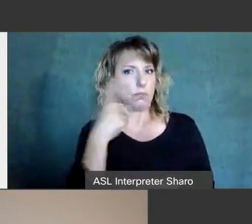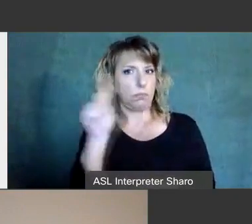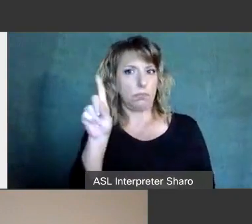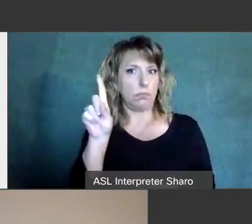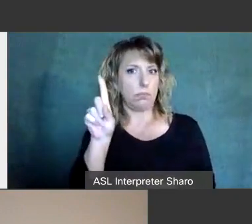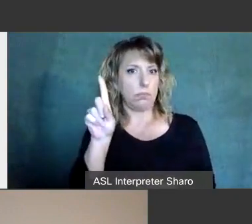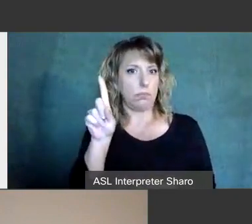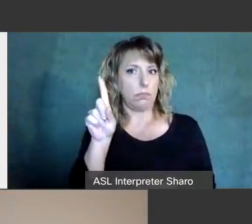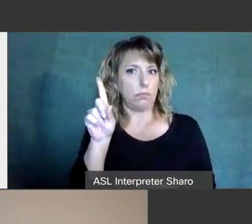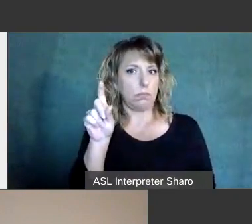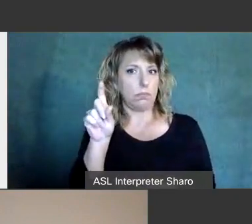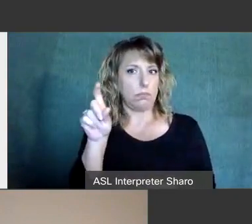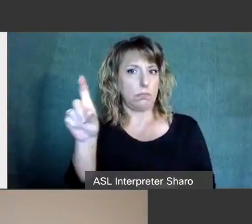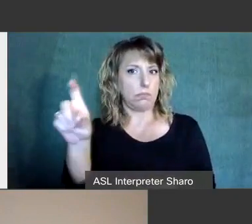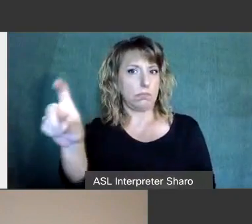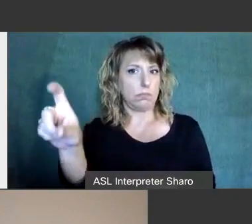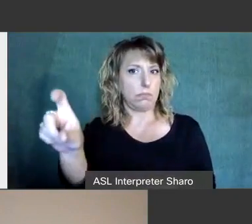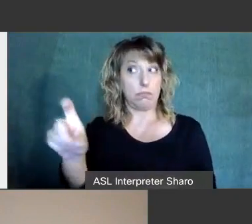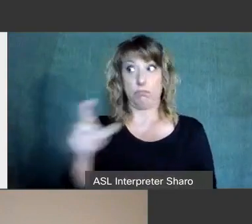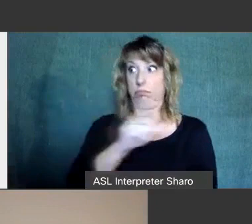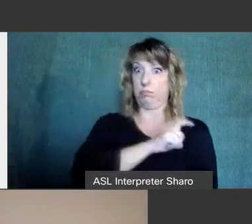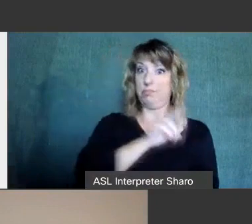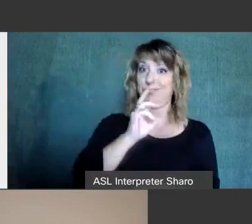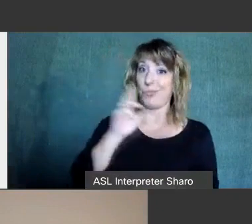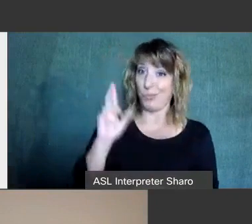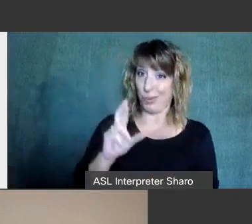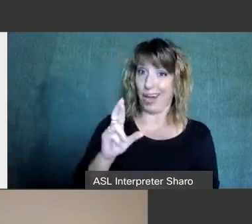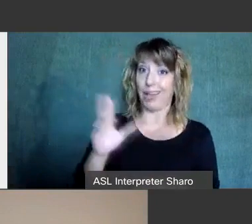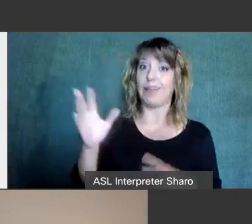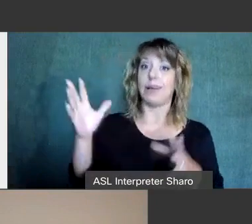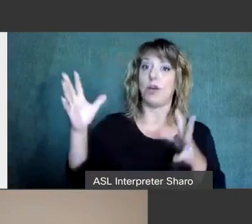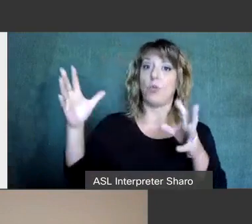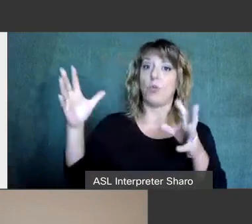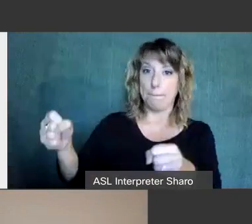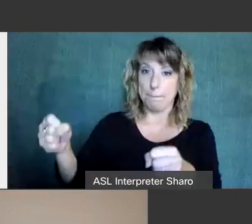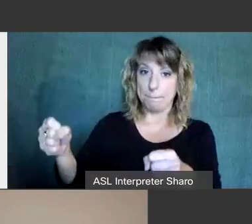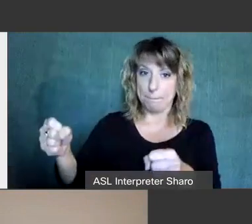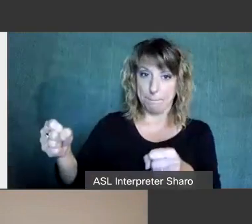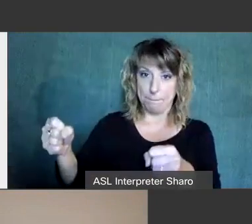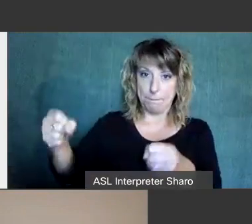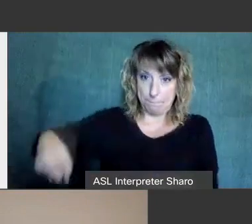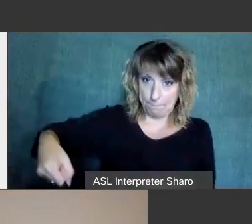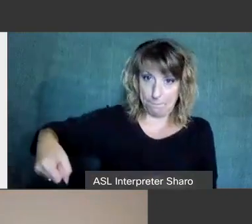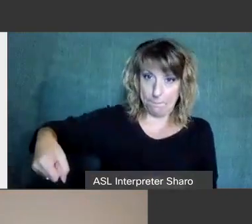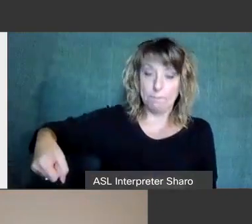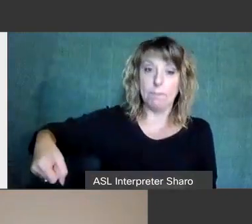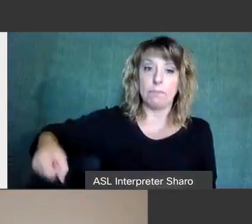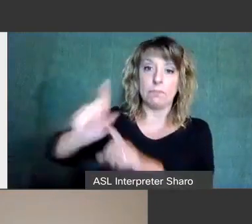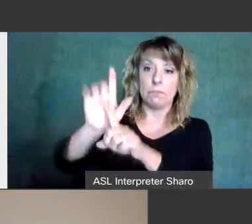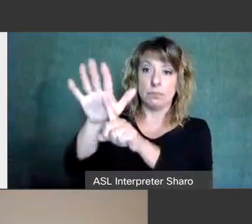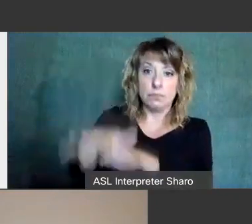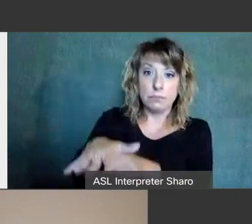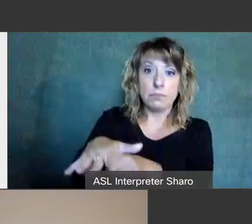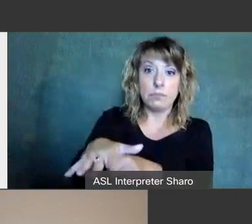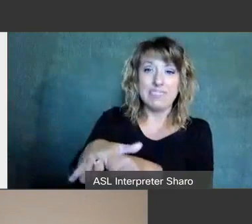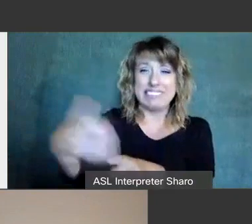officer and started walking away. Well the officer reacted, grabbed the young man and eventually took him to the ground. The young man was